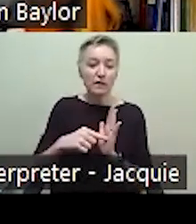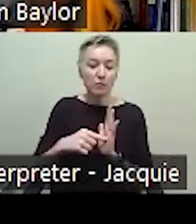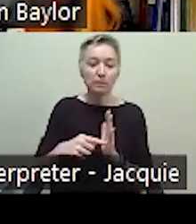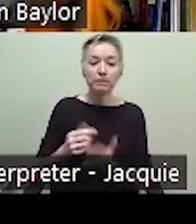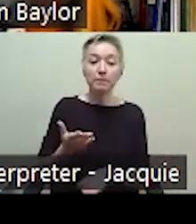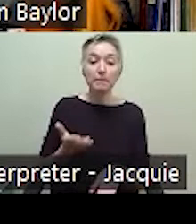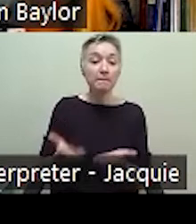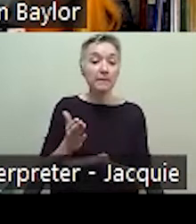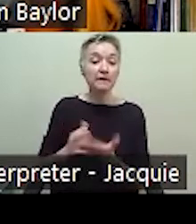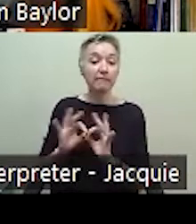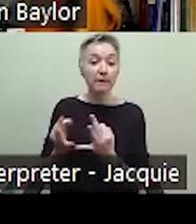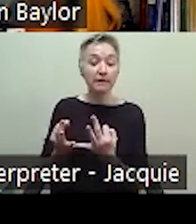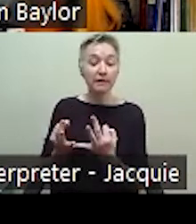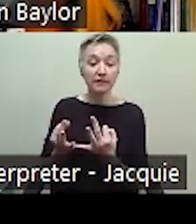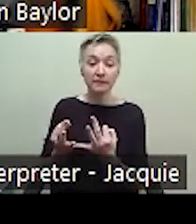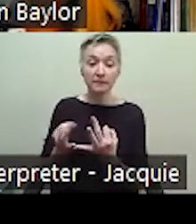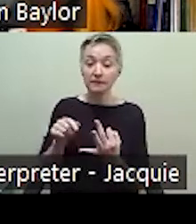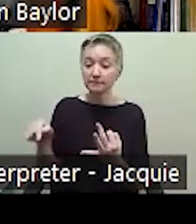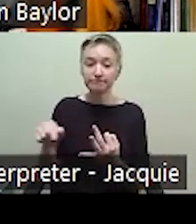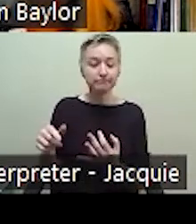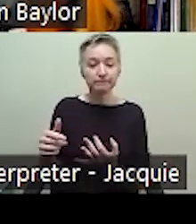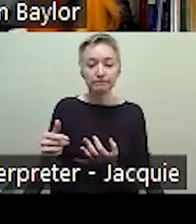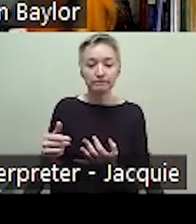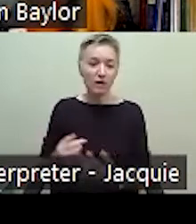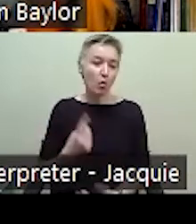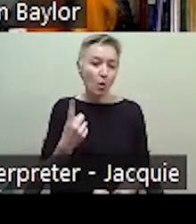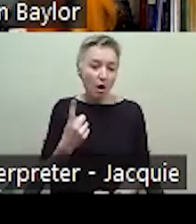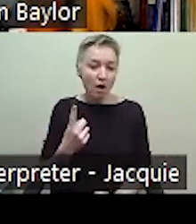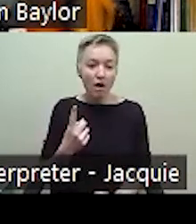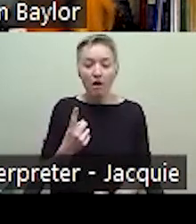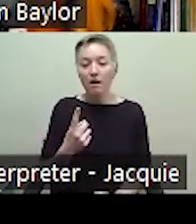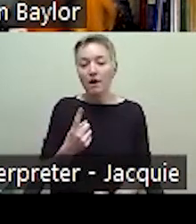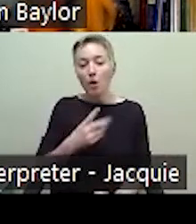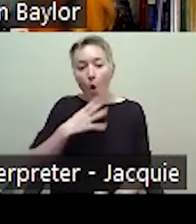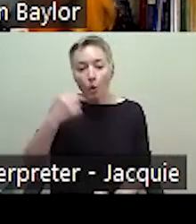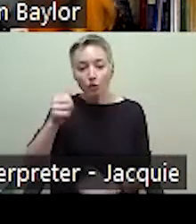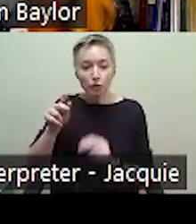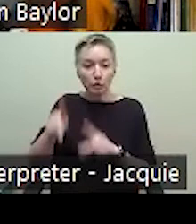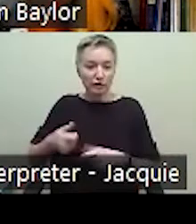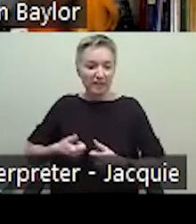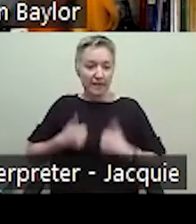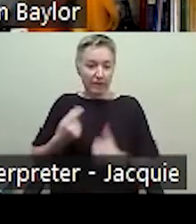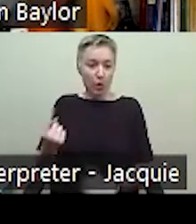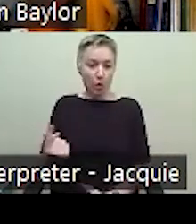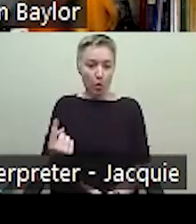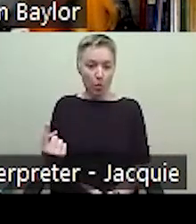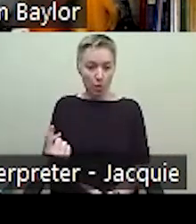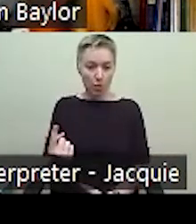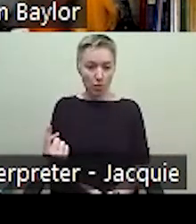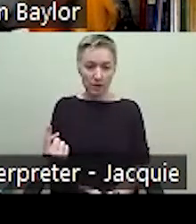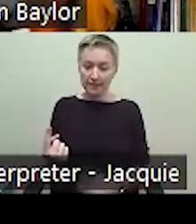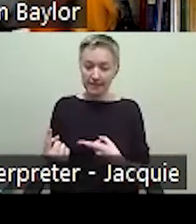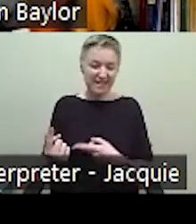might be a single elderly individual living alone in the community, having very little